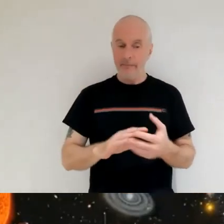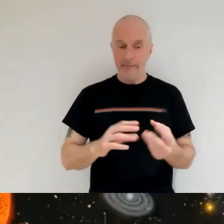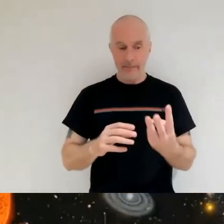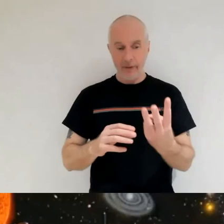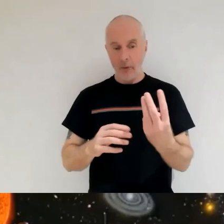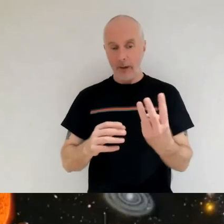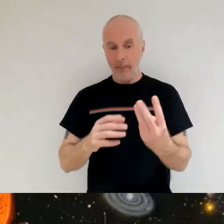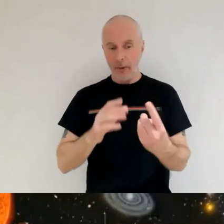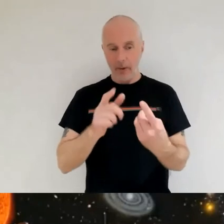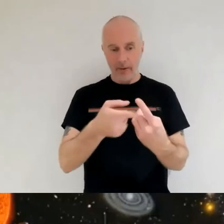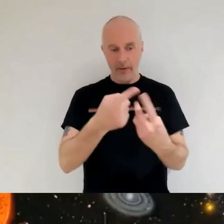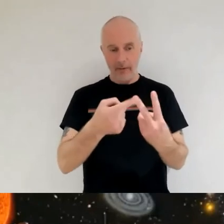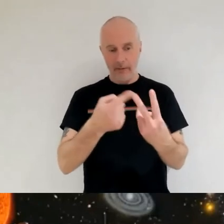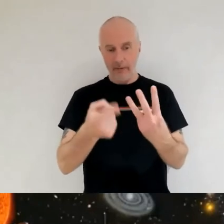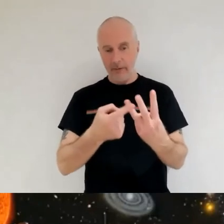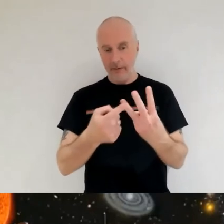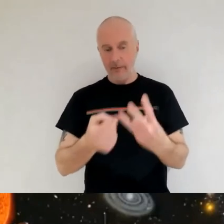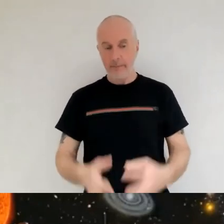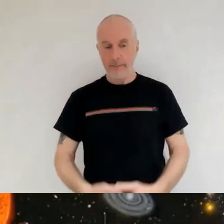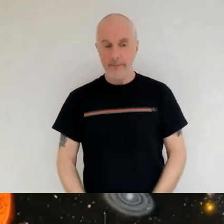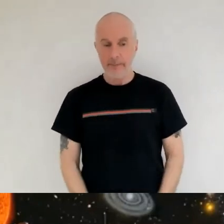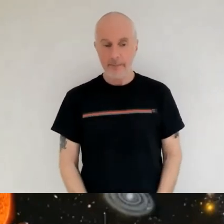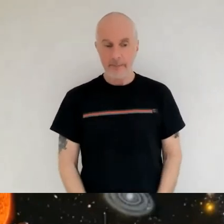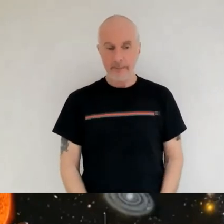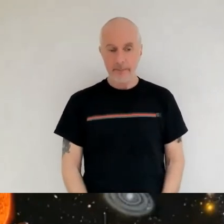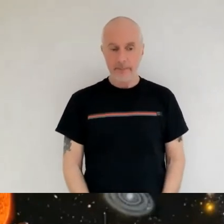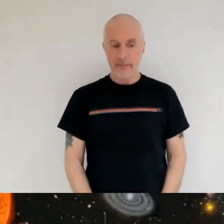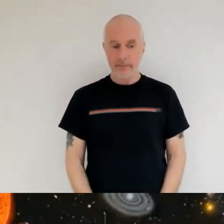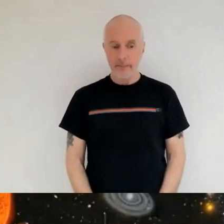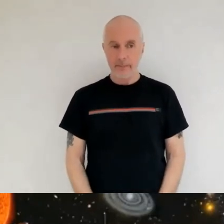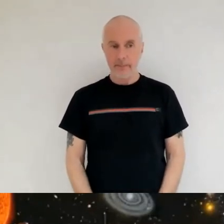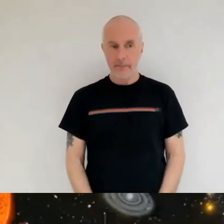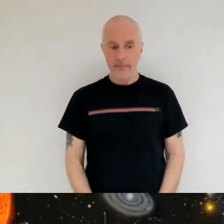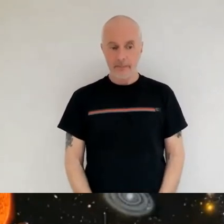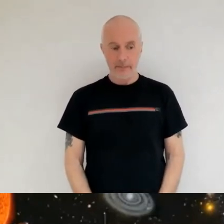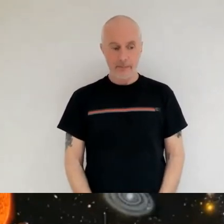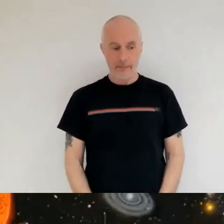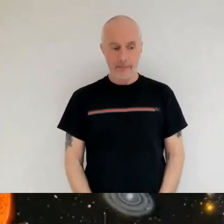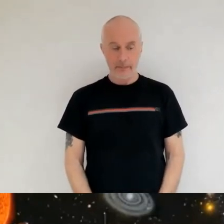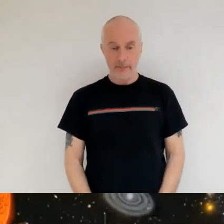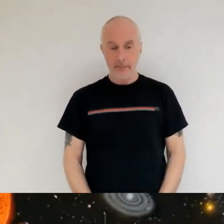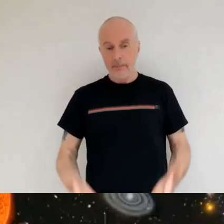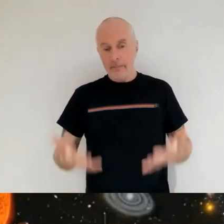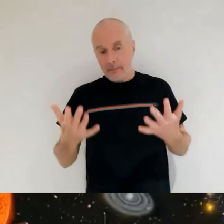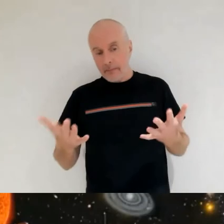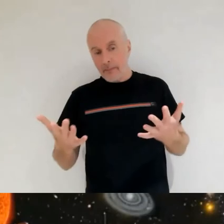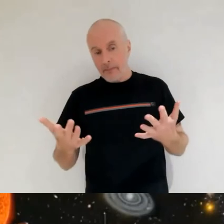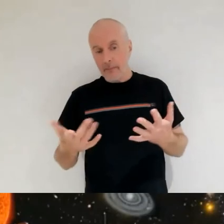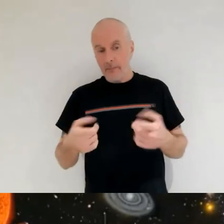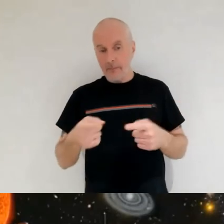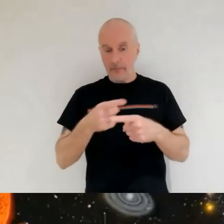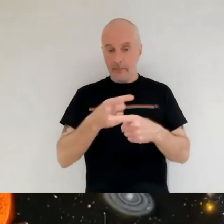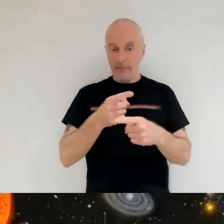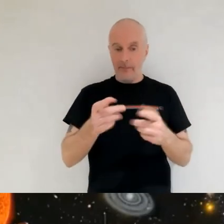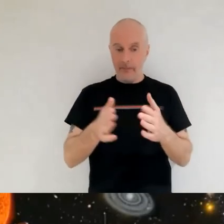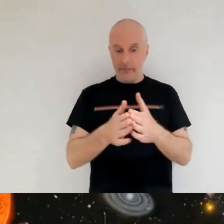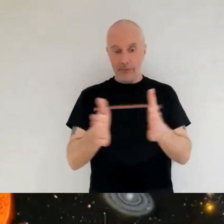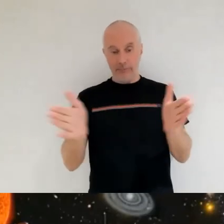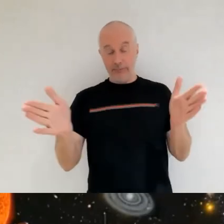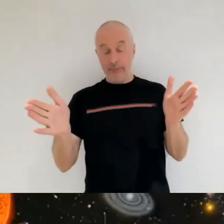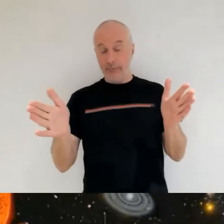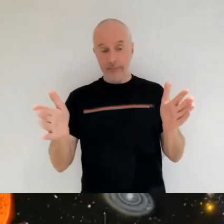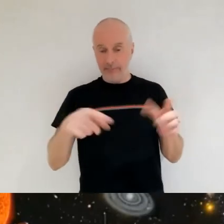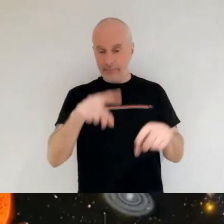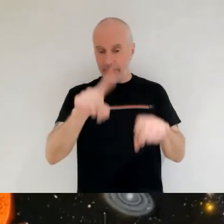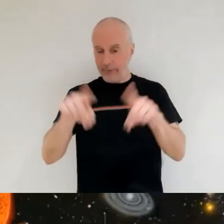more and hopefully we can get that in the next three or four minutes so we're not too late um following on from that and just to show the diversity of the people attending this